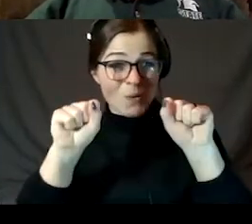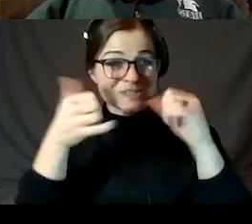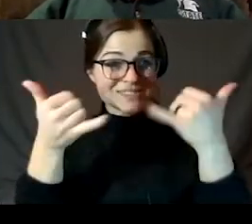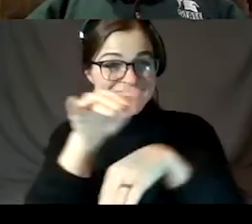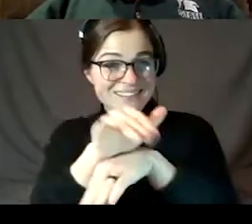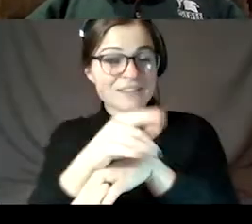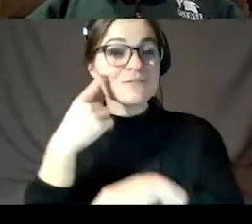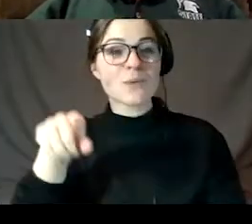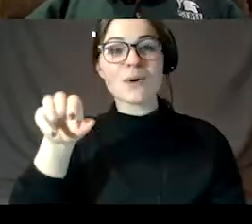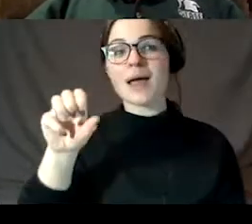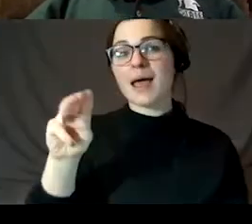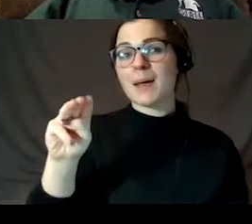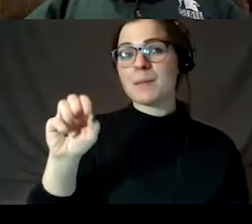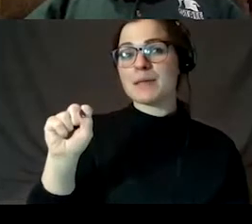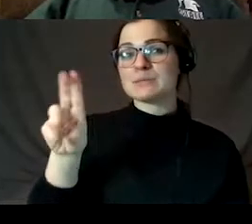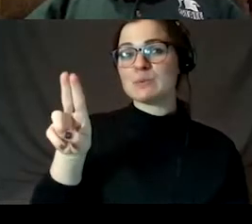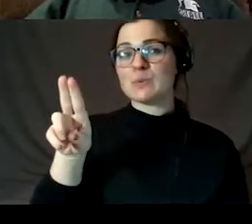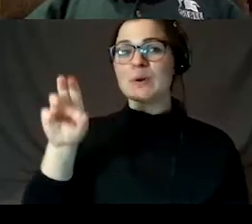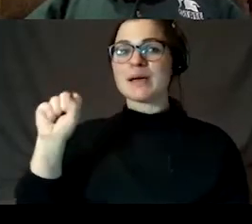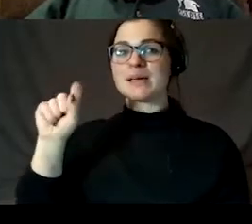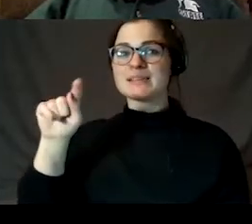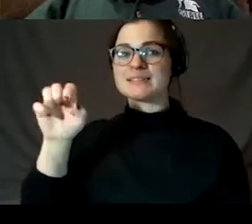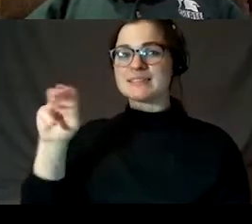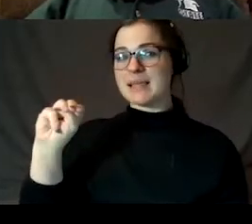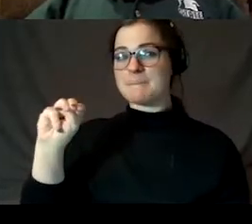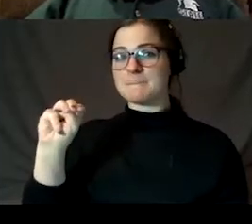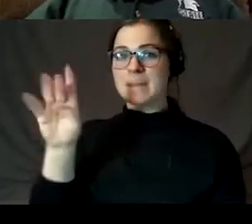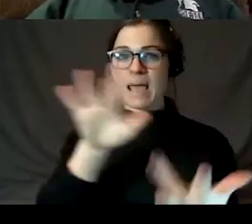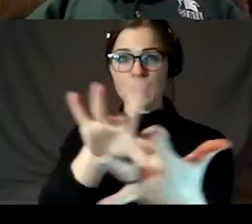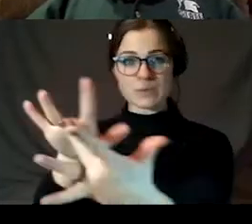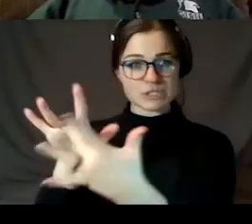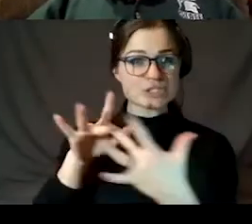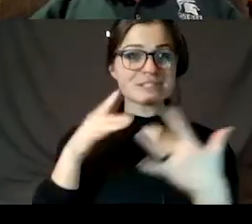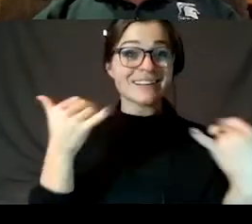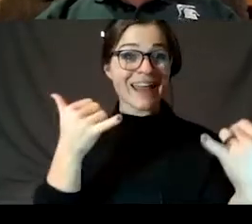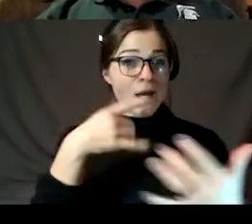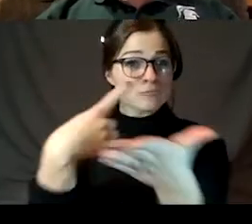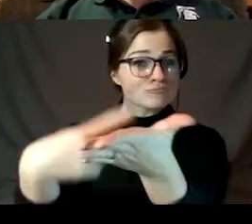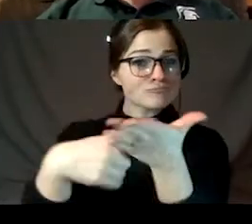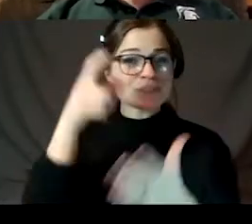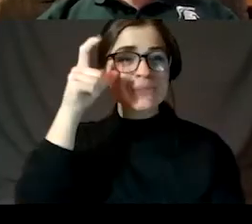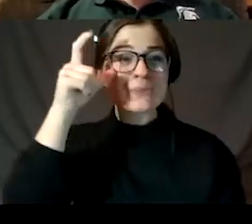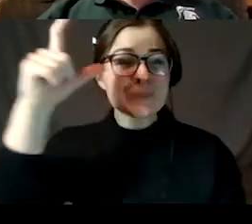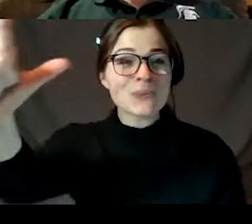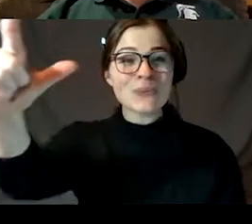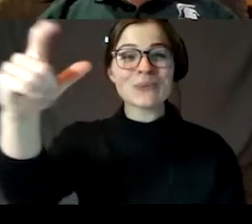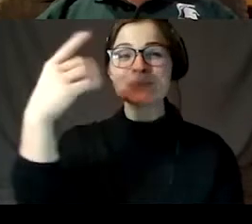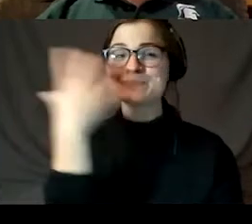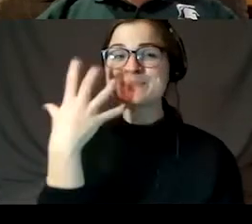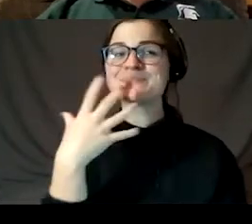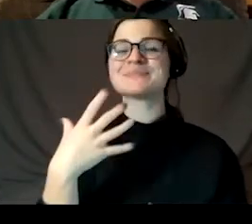MSU STEM Outreach, and we are talking about our marvelous moon as part of our monthly astronomy night series.